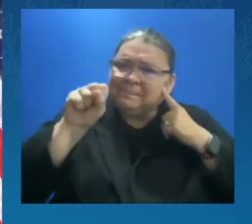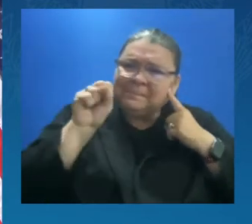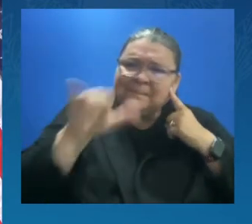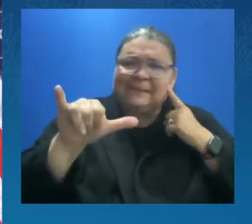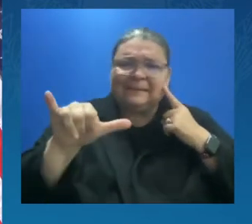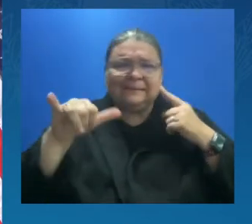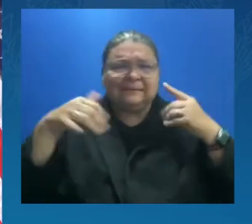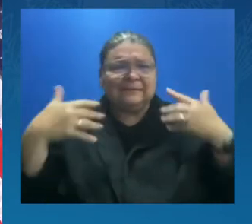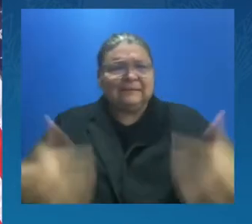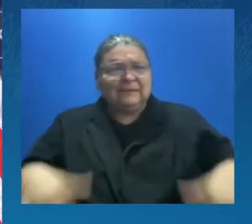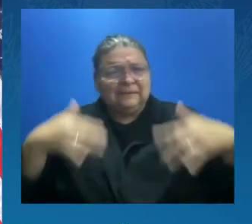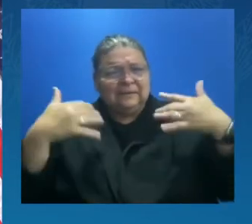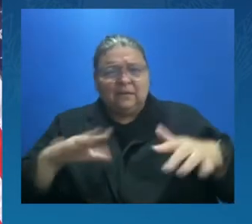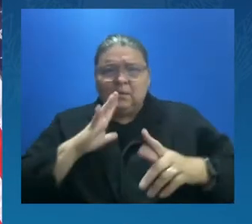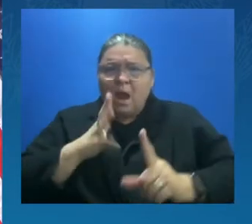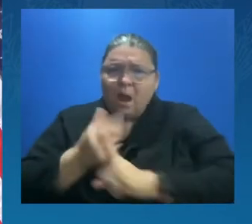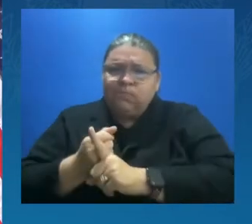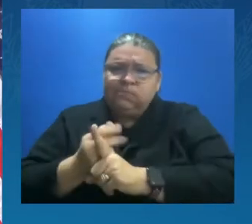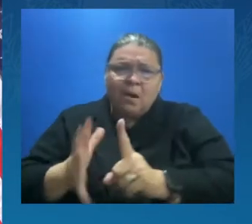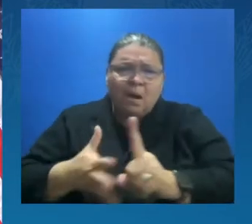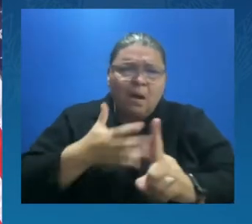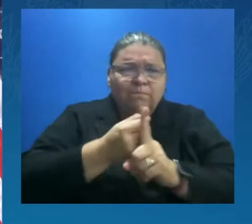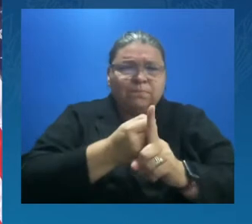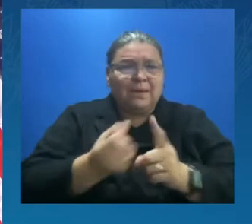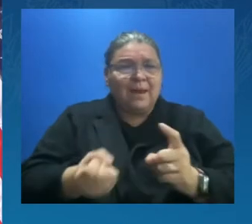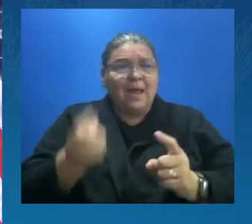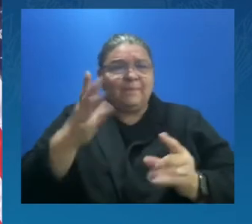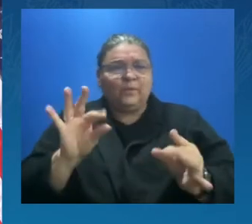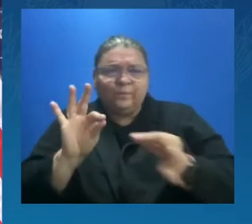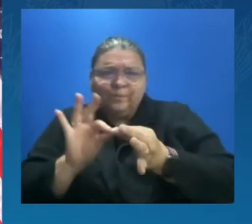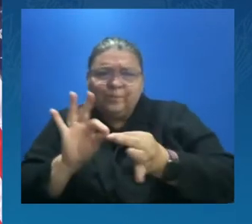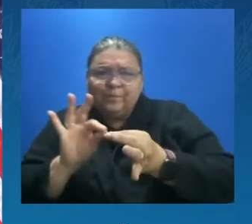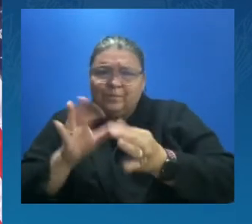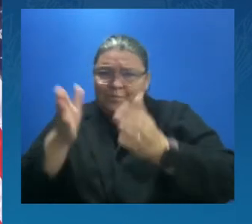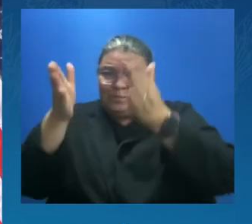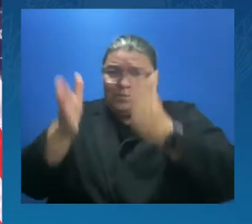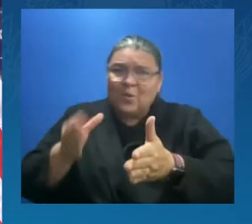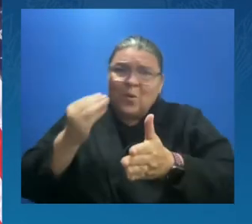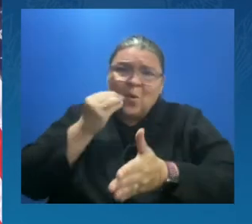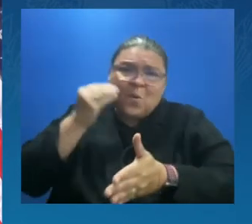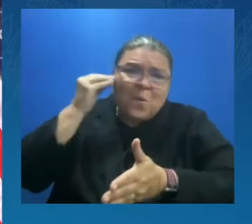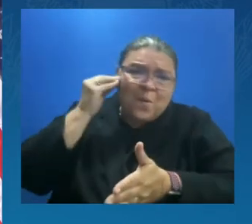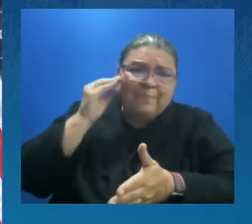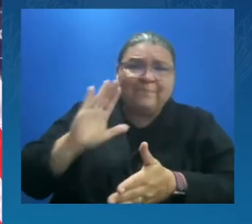or a community's resilience. They're priceless, like my kids and wife standing right there.